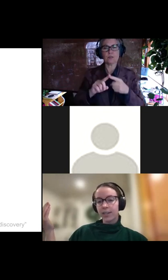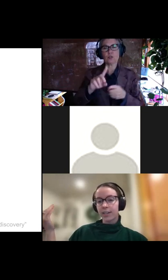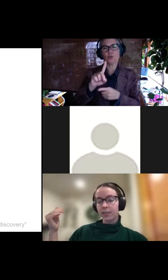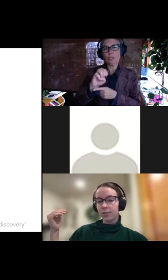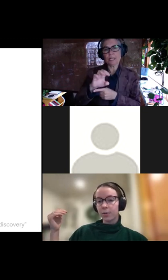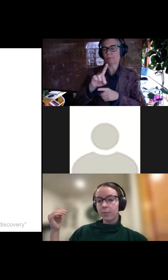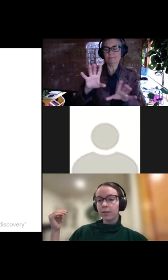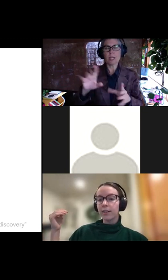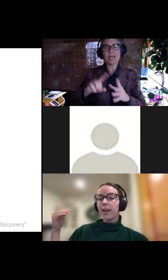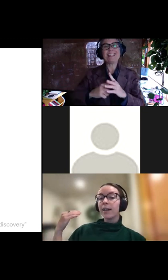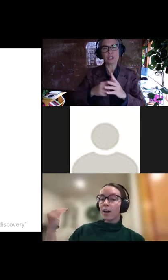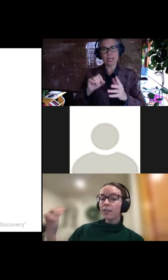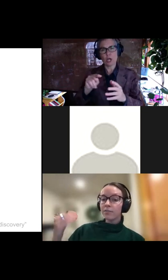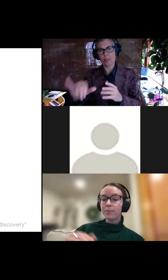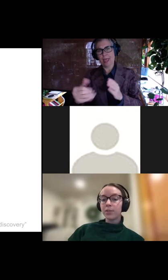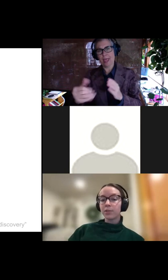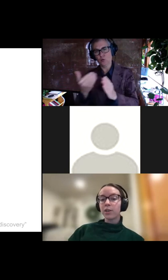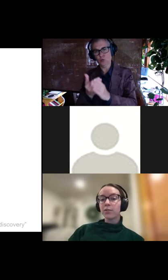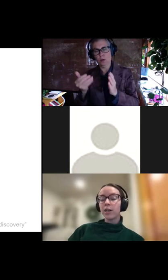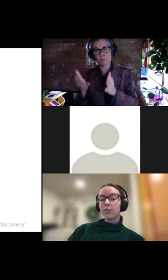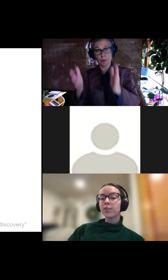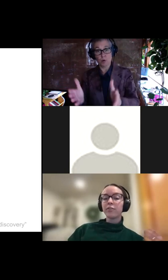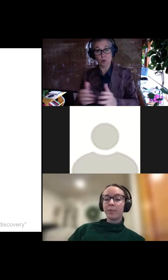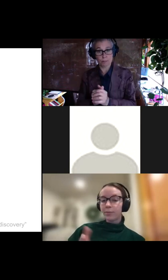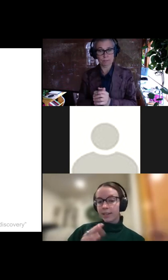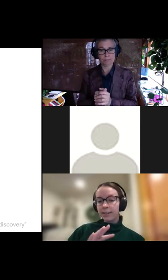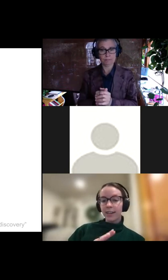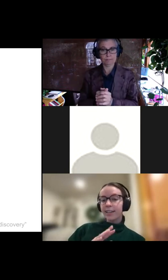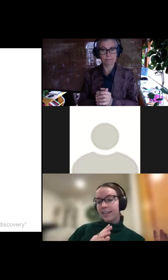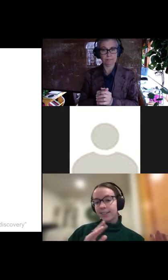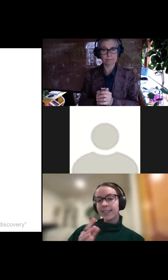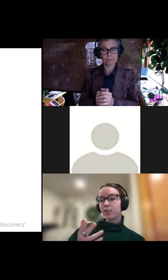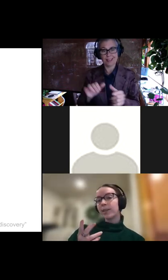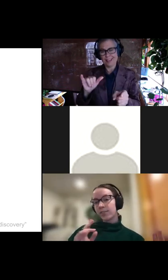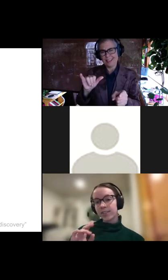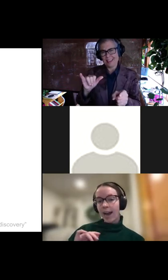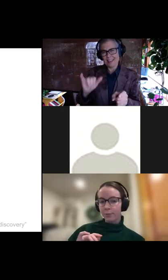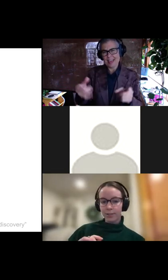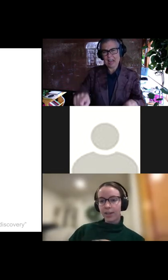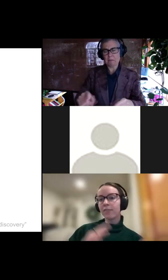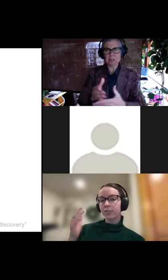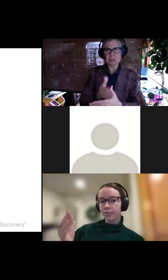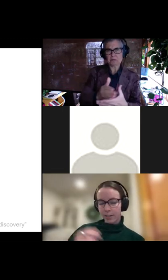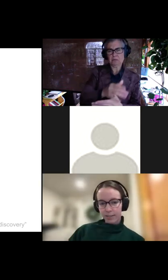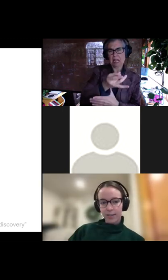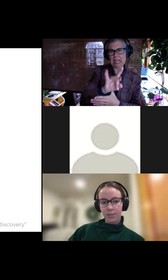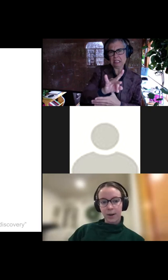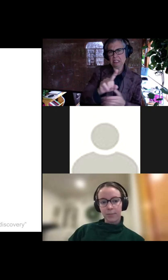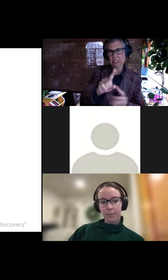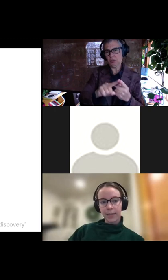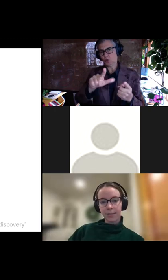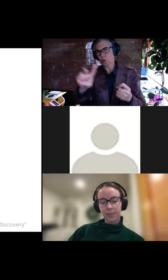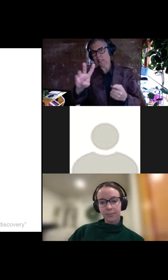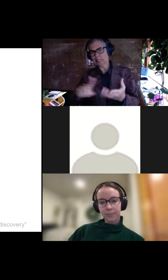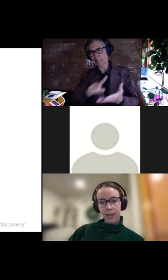initiating on this new promoter. And all of them do so sort of between like 18 and 26 hours after the, the